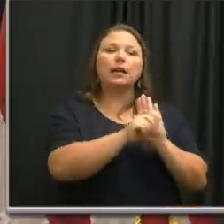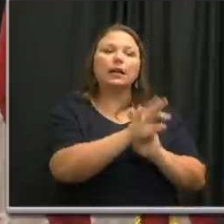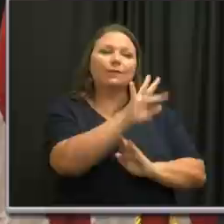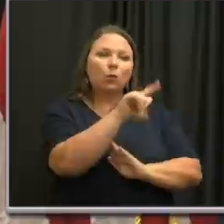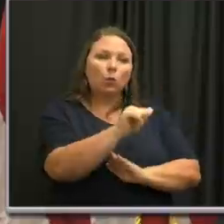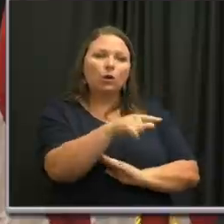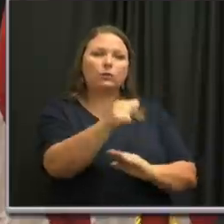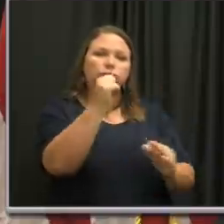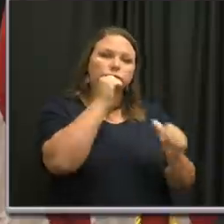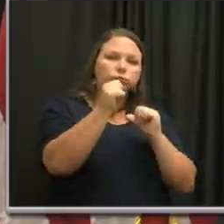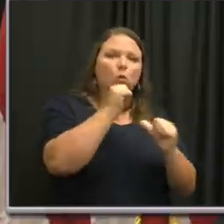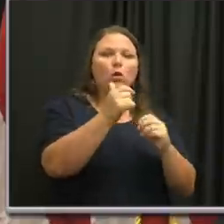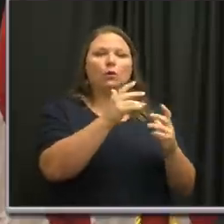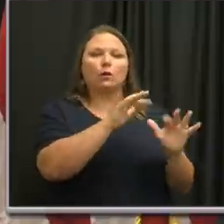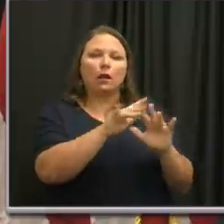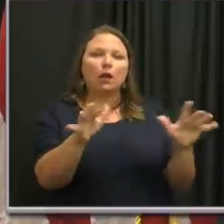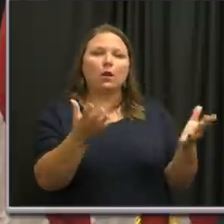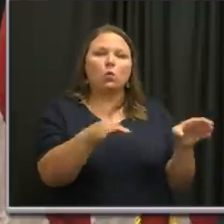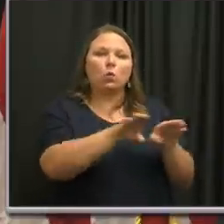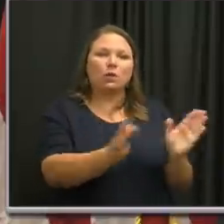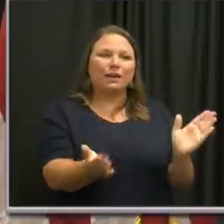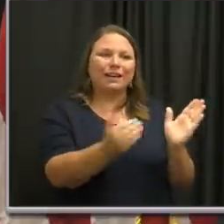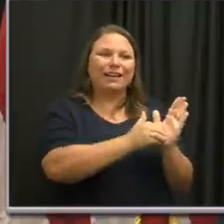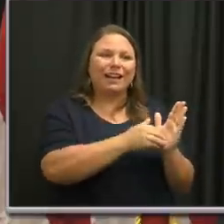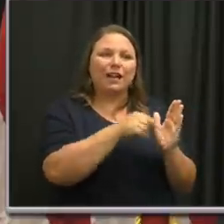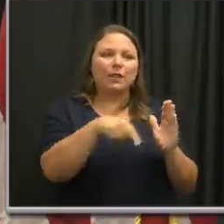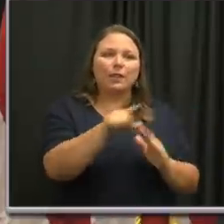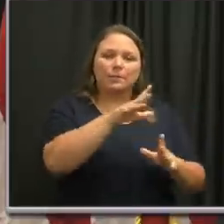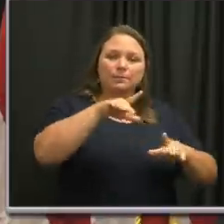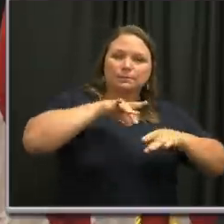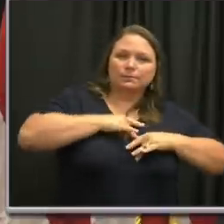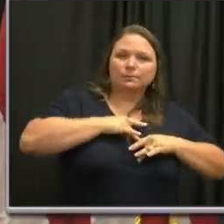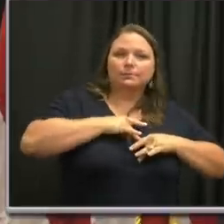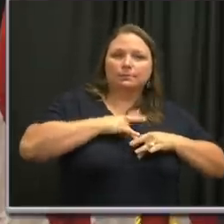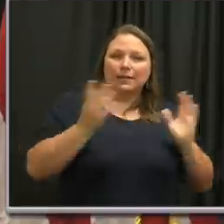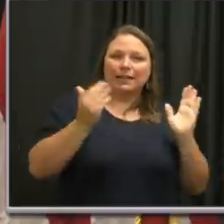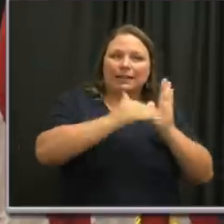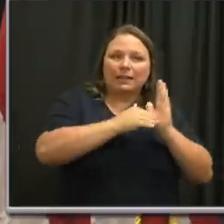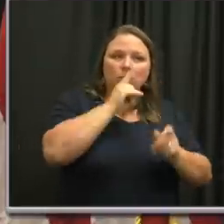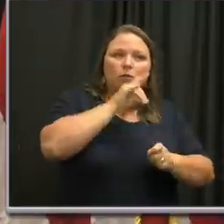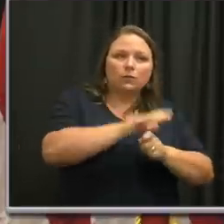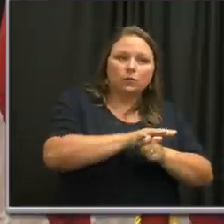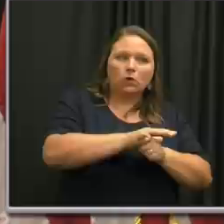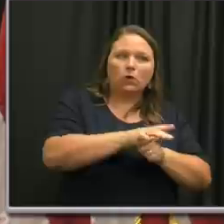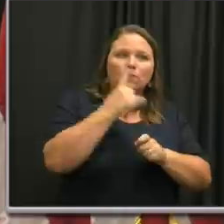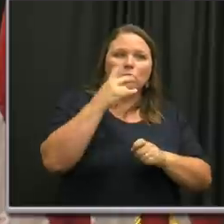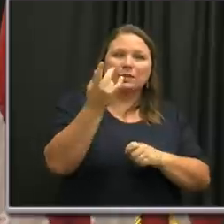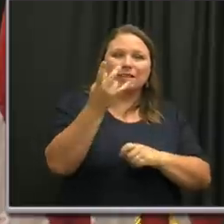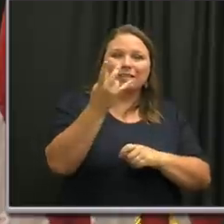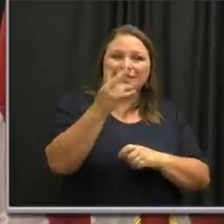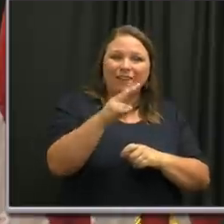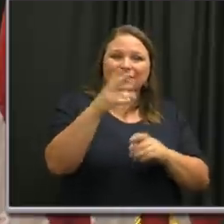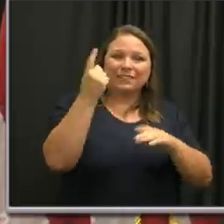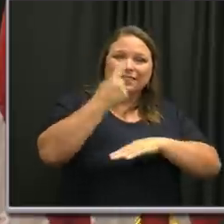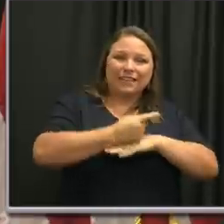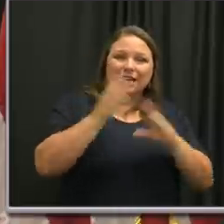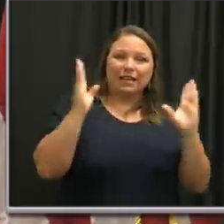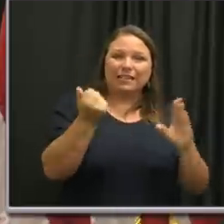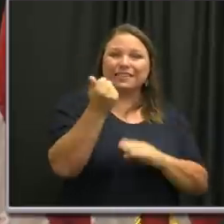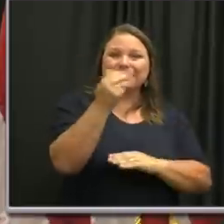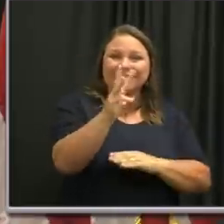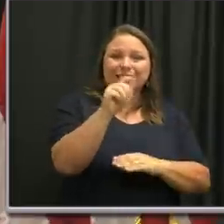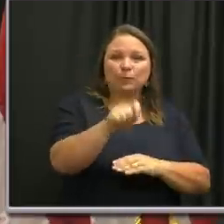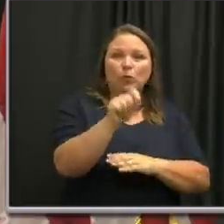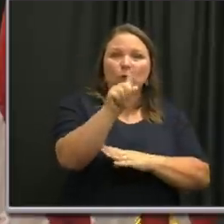bars and nightclubs have been closed for a second time, the positivity rate of confirmed cases as a seven-day moving average is 16.1%.